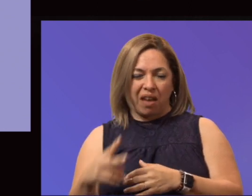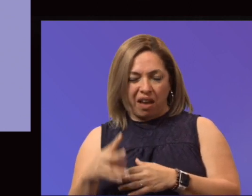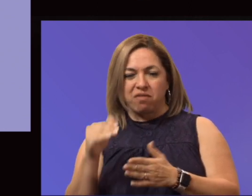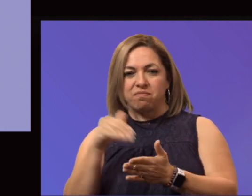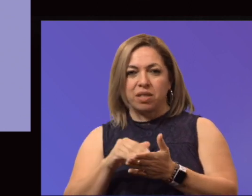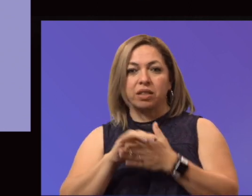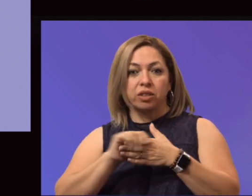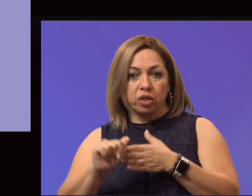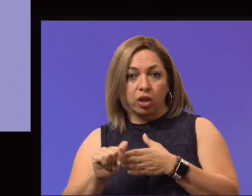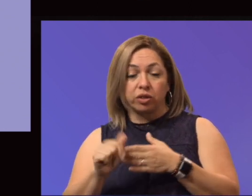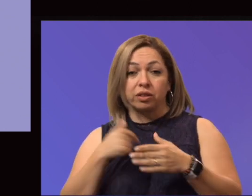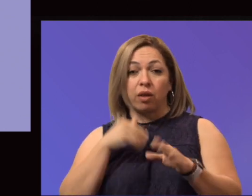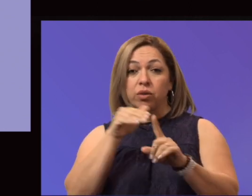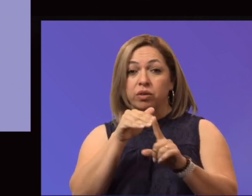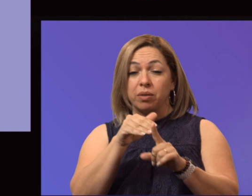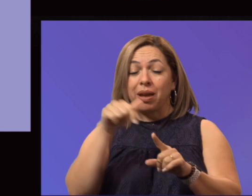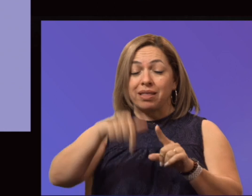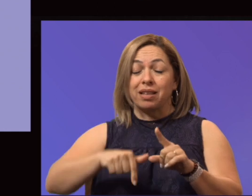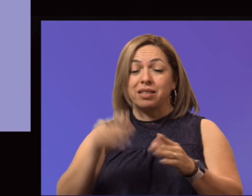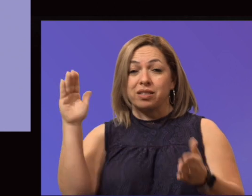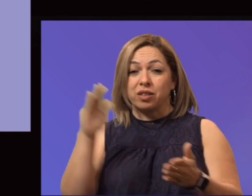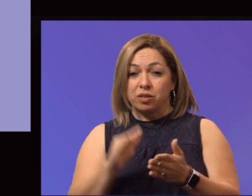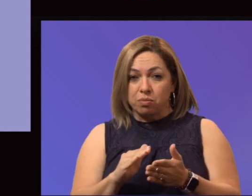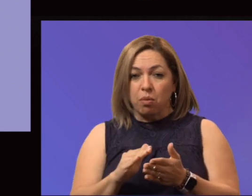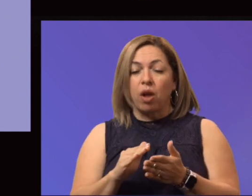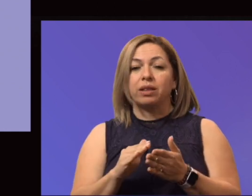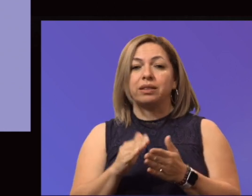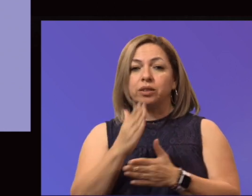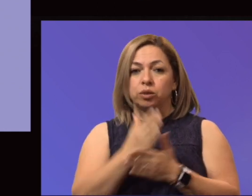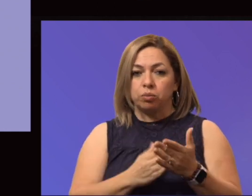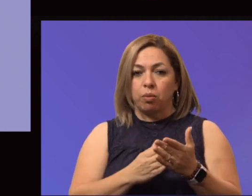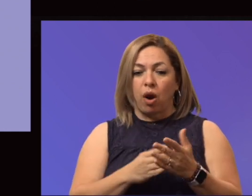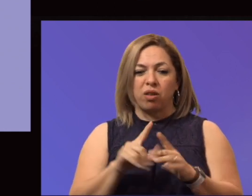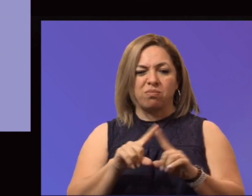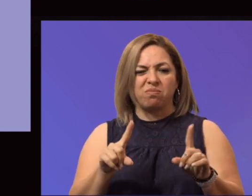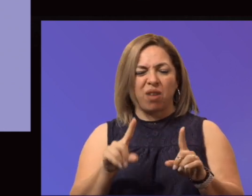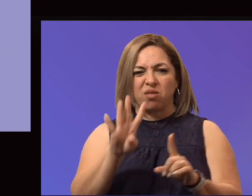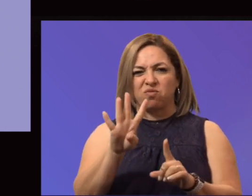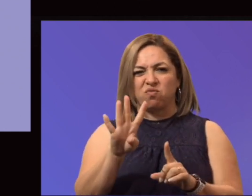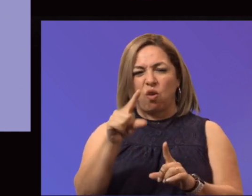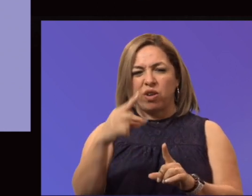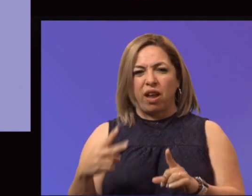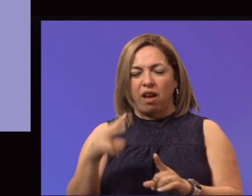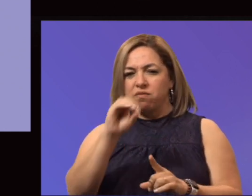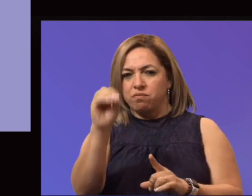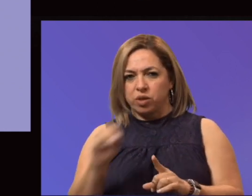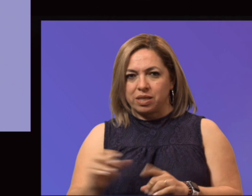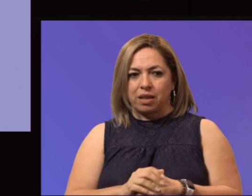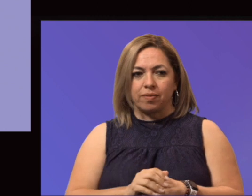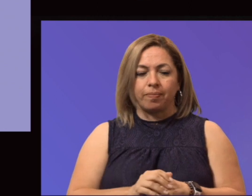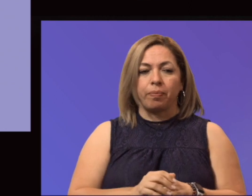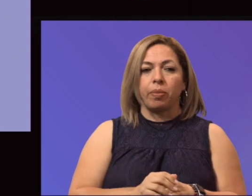everyone that we're the smallest portion of anyone's tax bill. We're about 4.5%. In addition, our tuition and fees